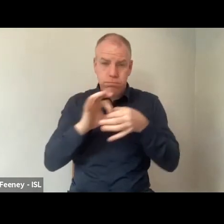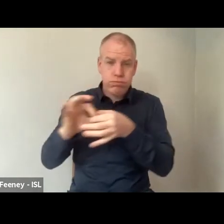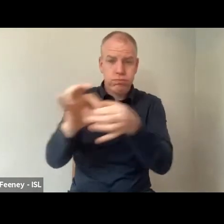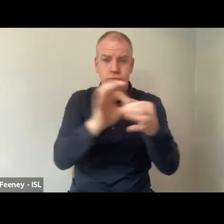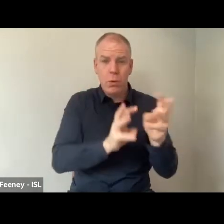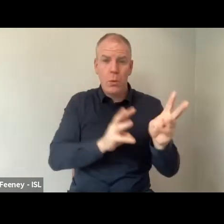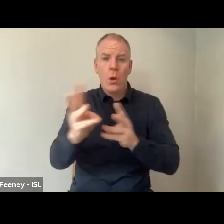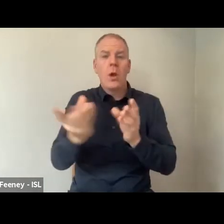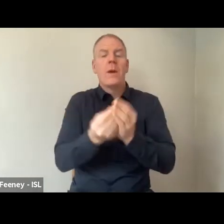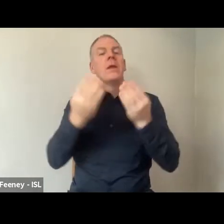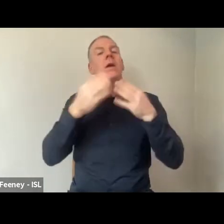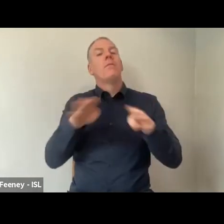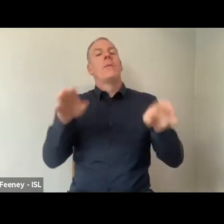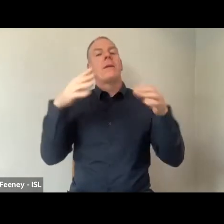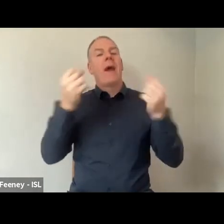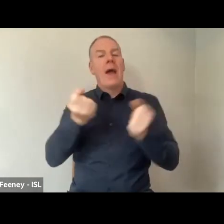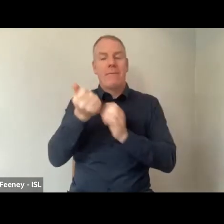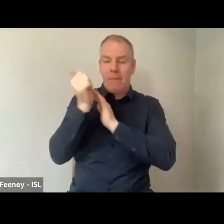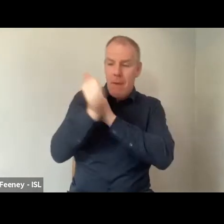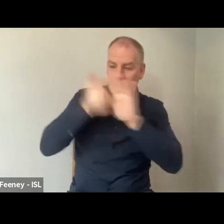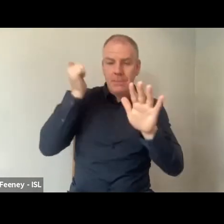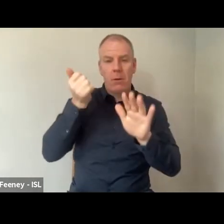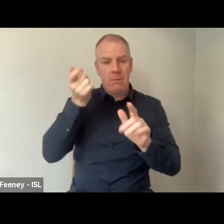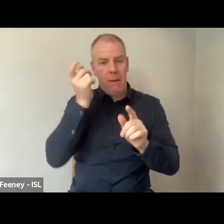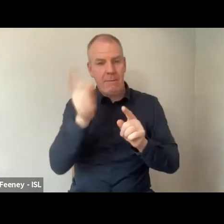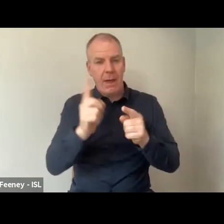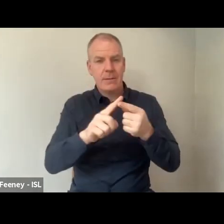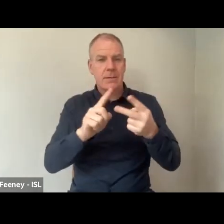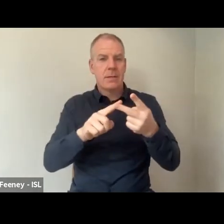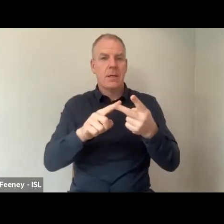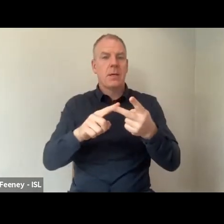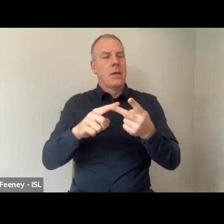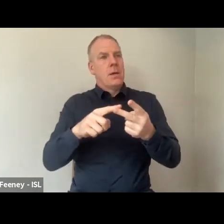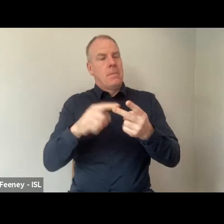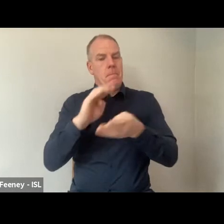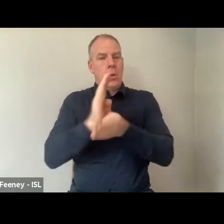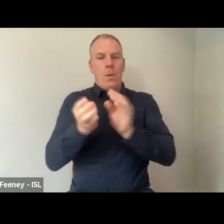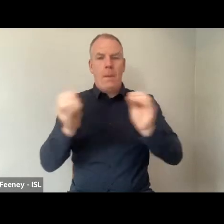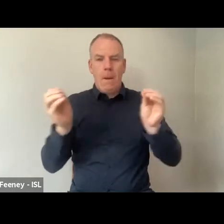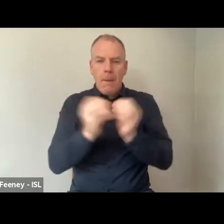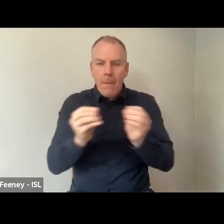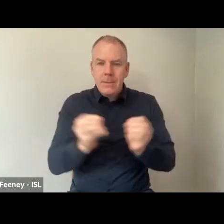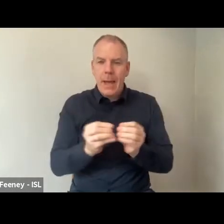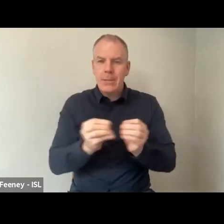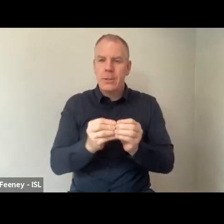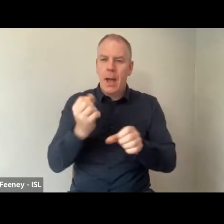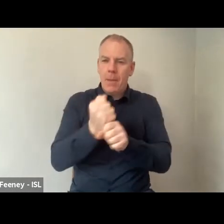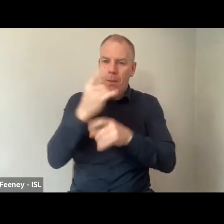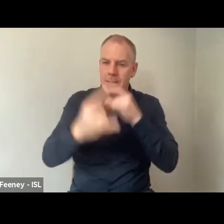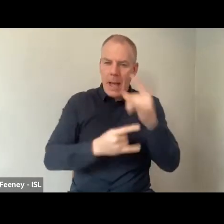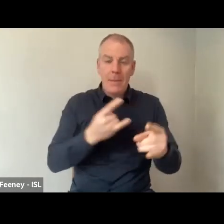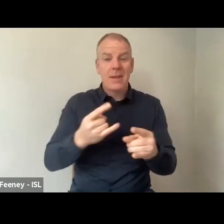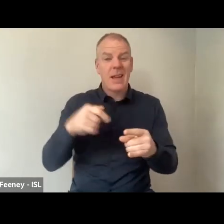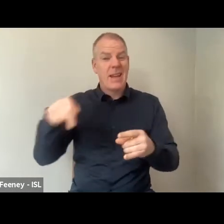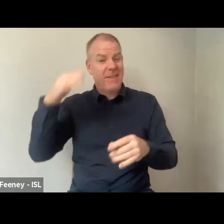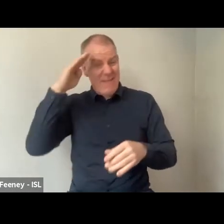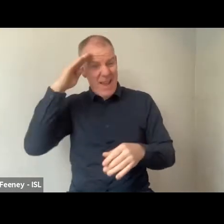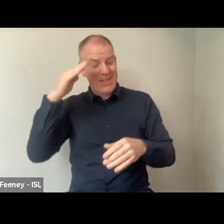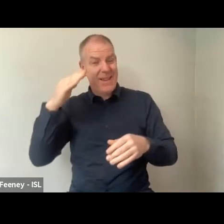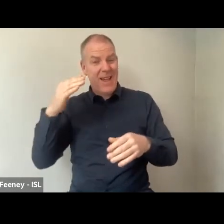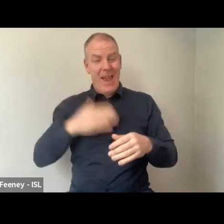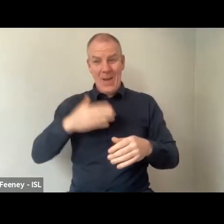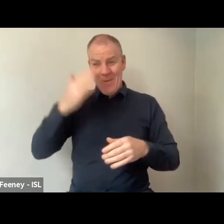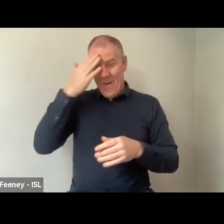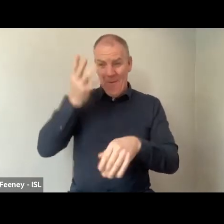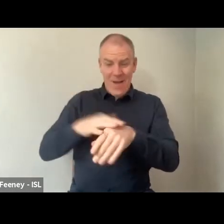to provide expert advice, becoming trusted commentators and here in Ireland, in many cases, household names. The